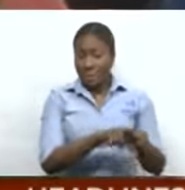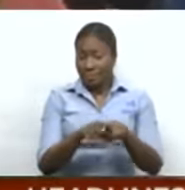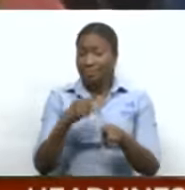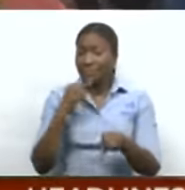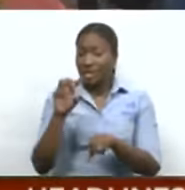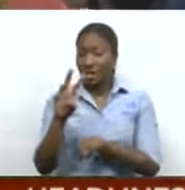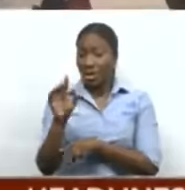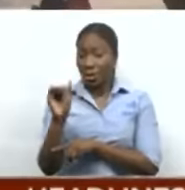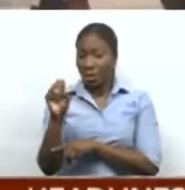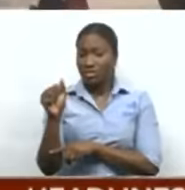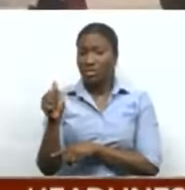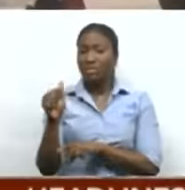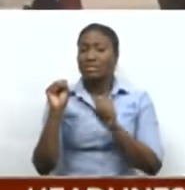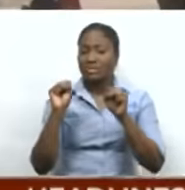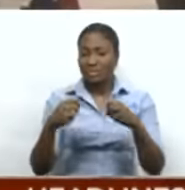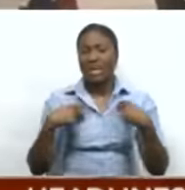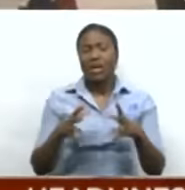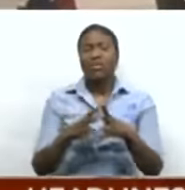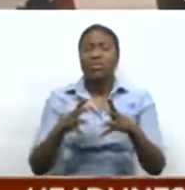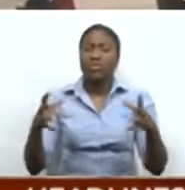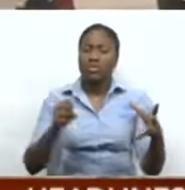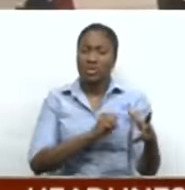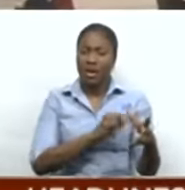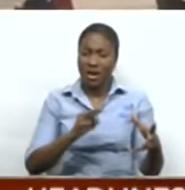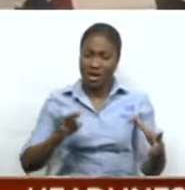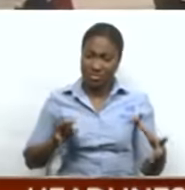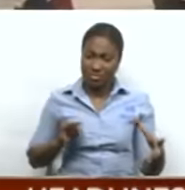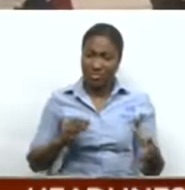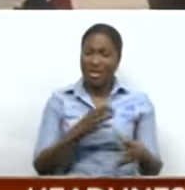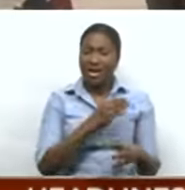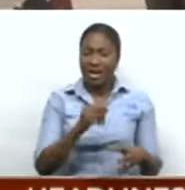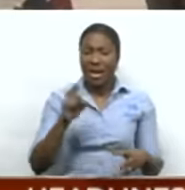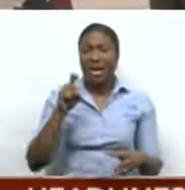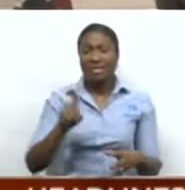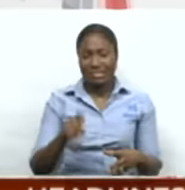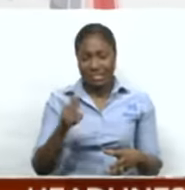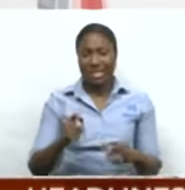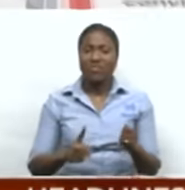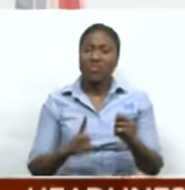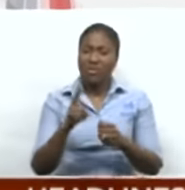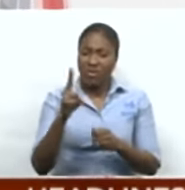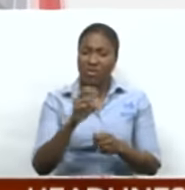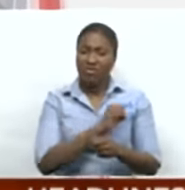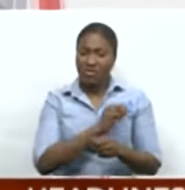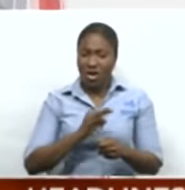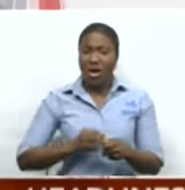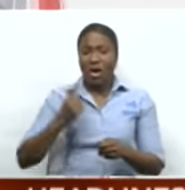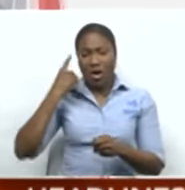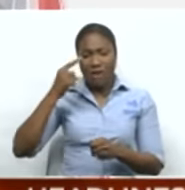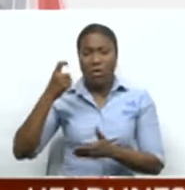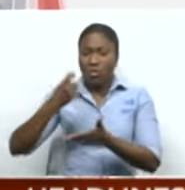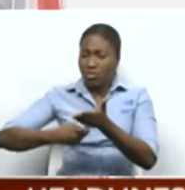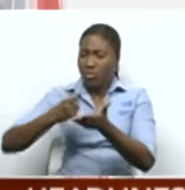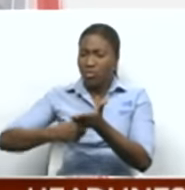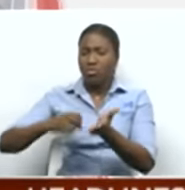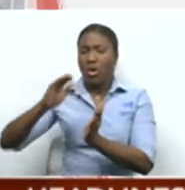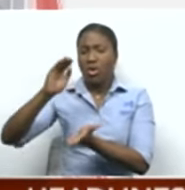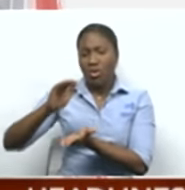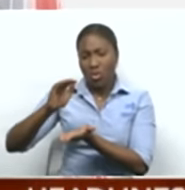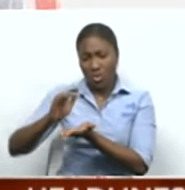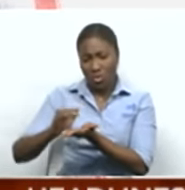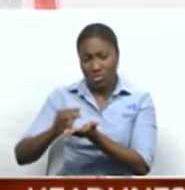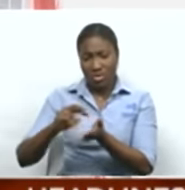deemed as overstaffed and the utility has been given a mandate to cut costs. Asked if the transformation plan includes